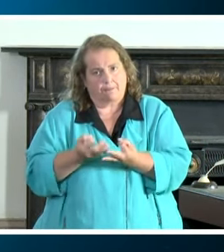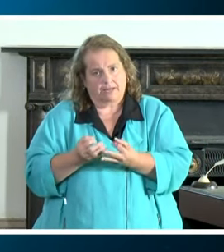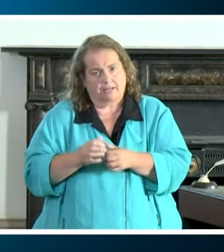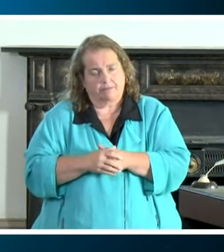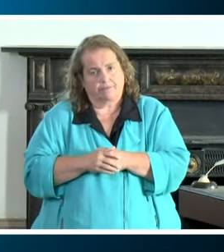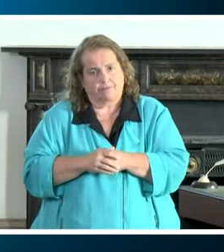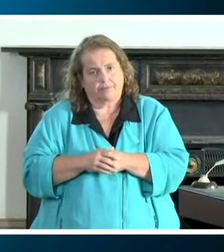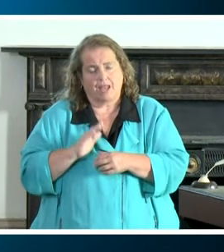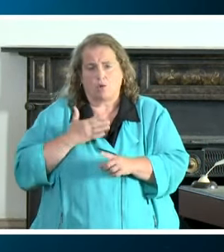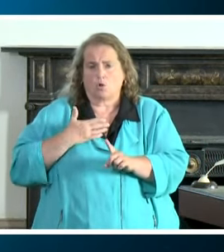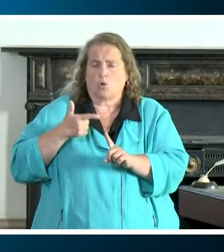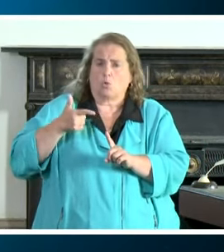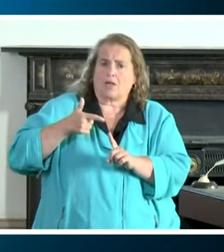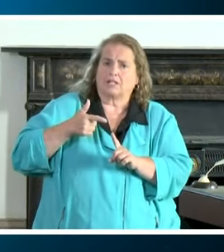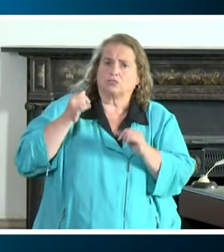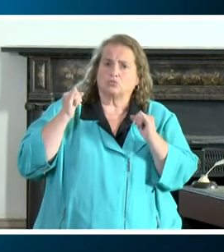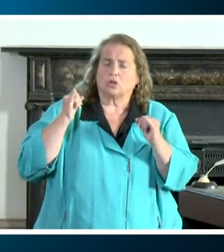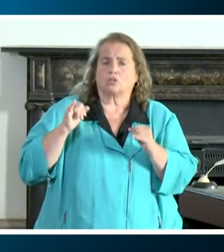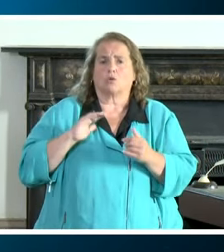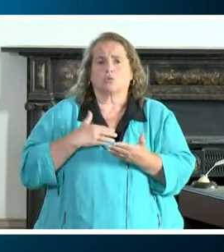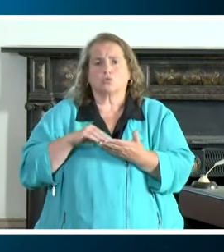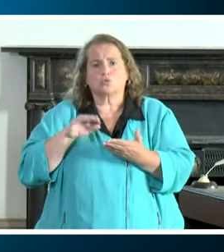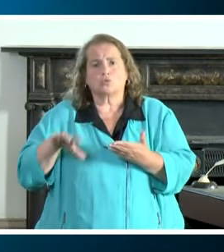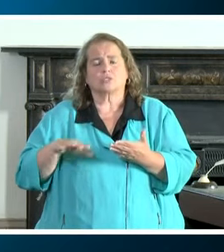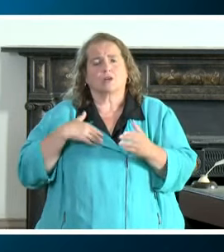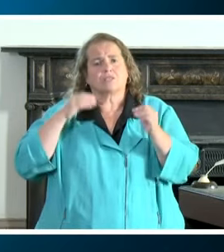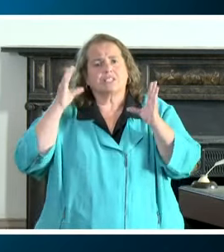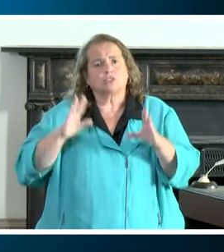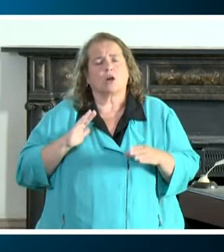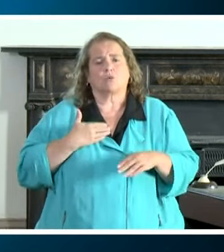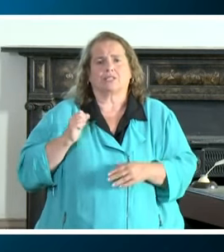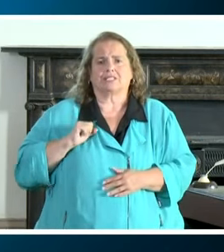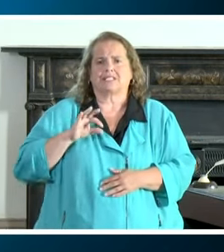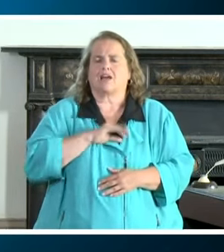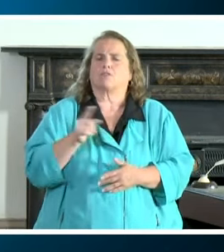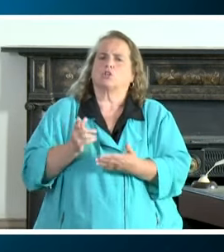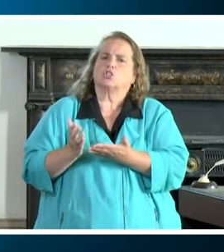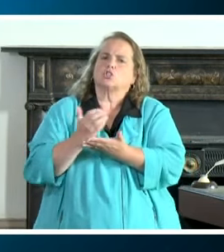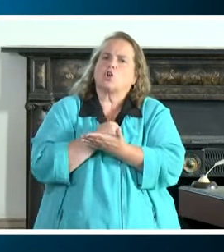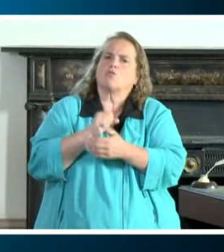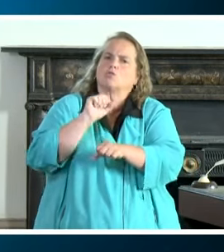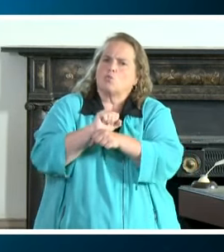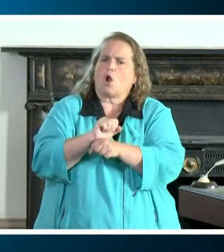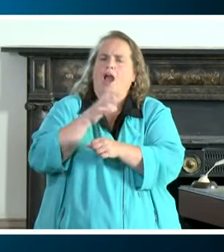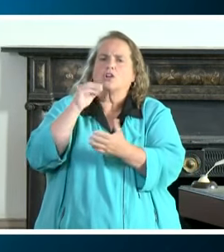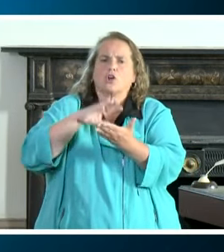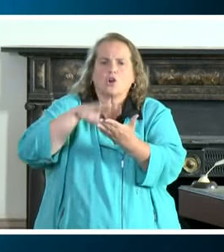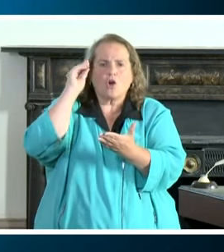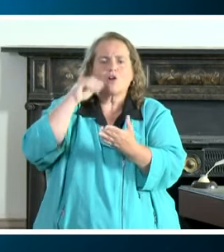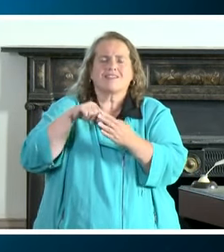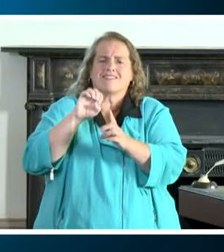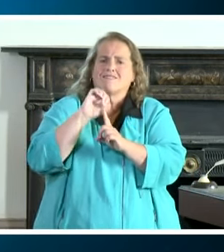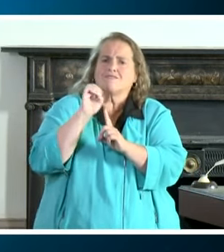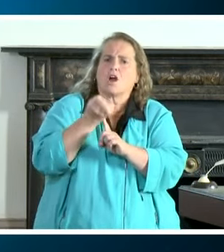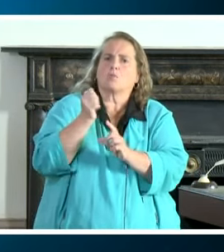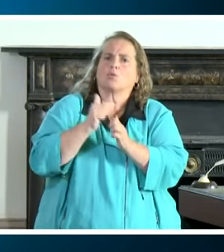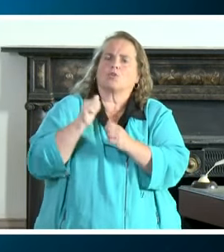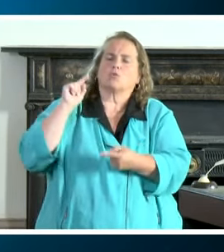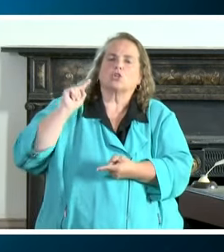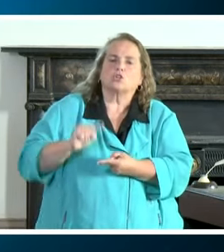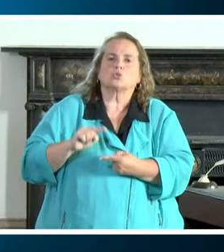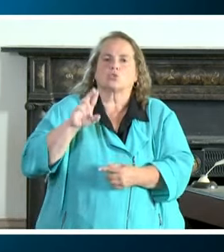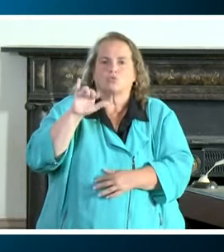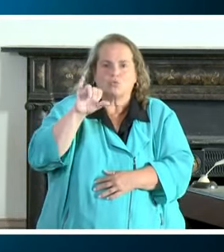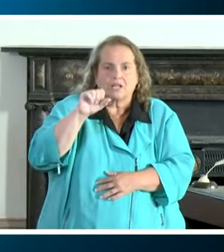Our welding instructors, our students, our teachers, our staff, they deserve to work and learn in an environment with reduced risk